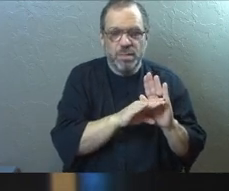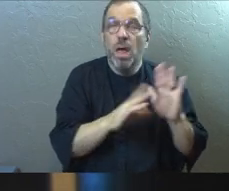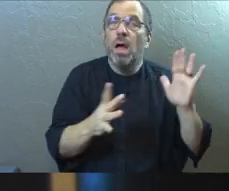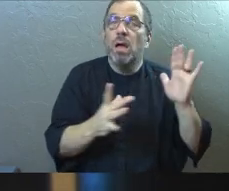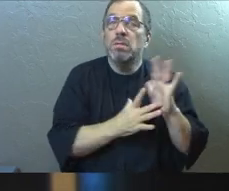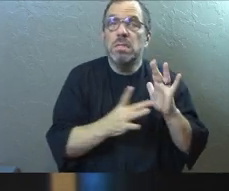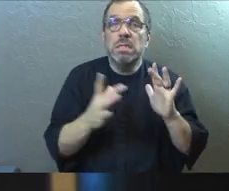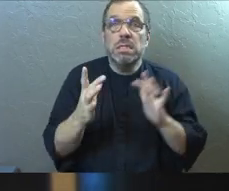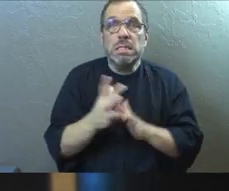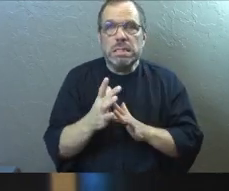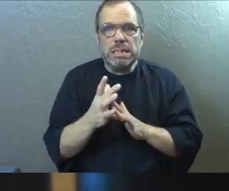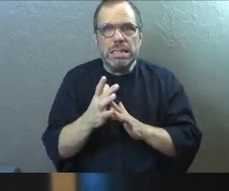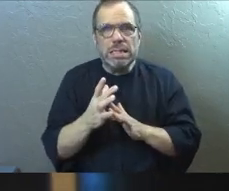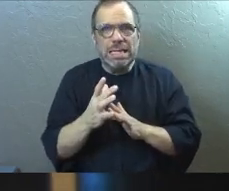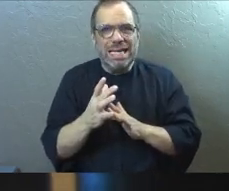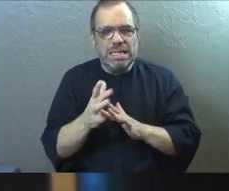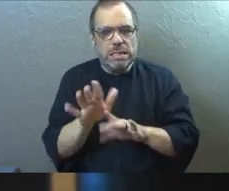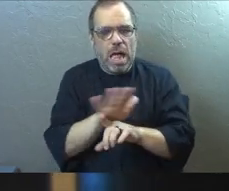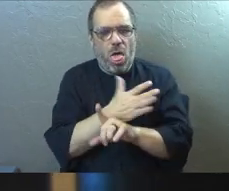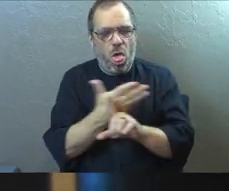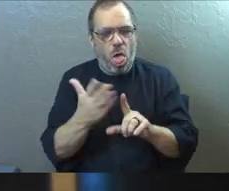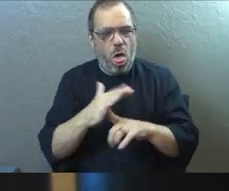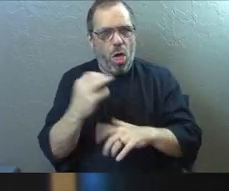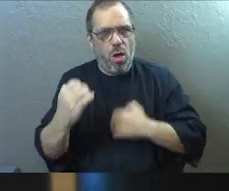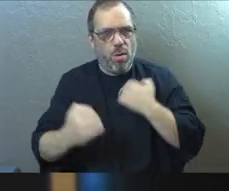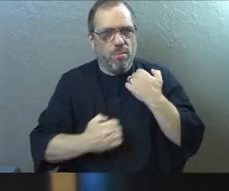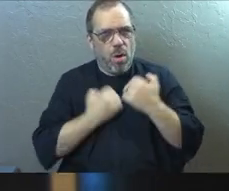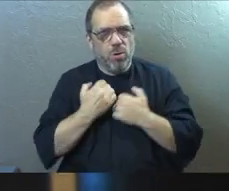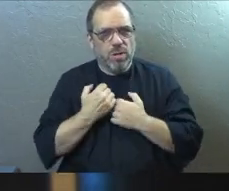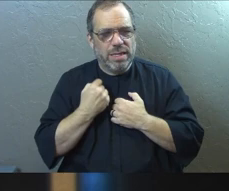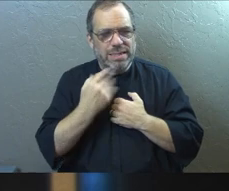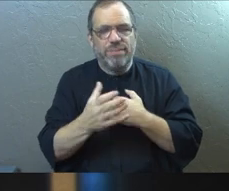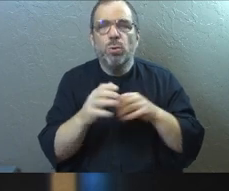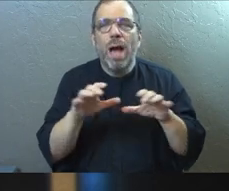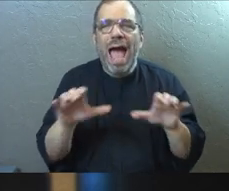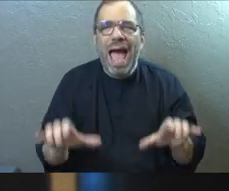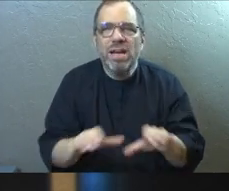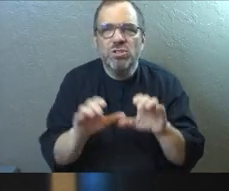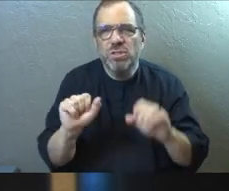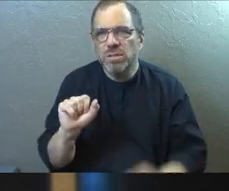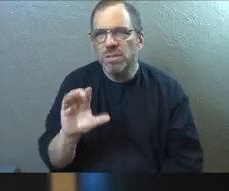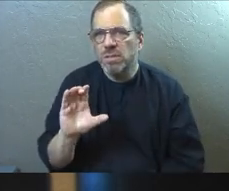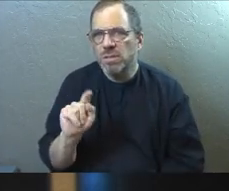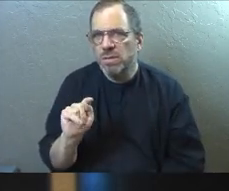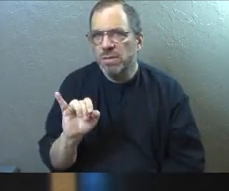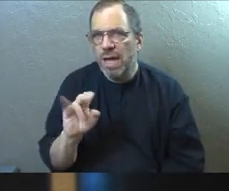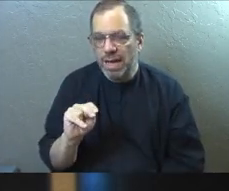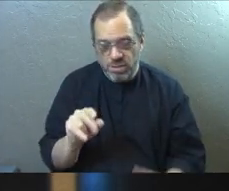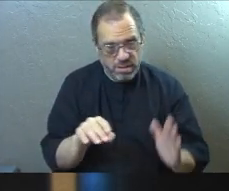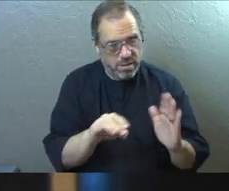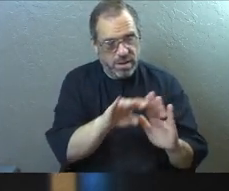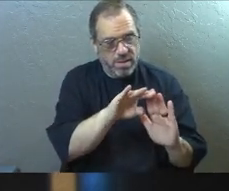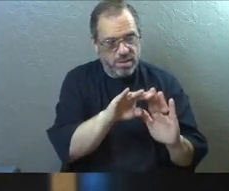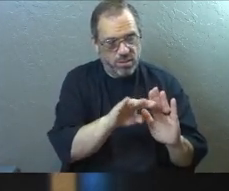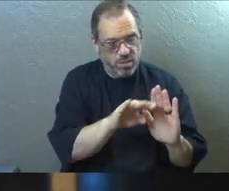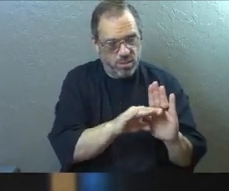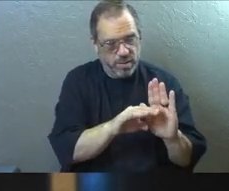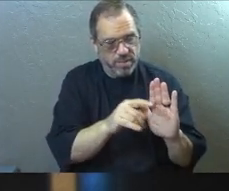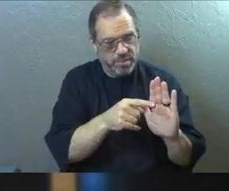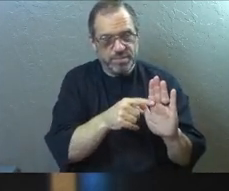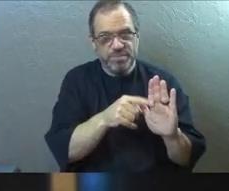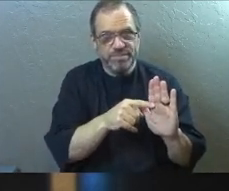Jesus isn't just trying to twist your emotions today. He's trying to give you an action. And then the third one is,